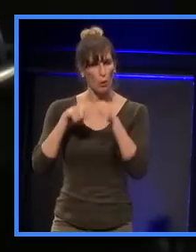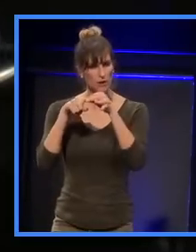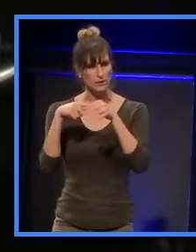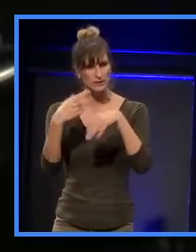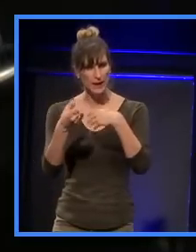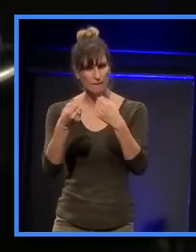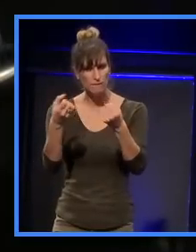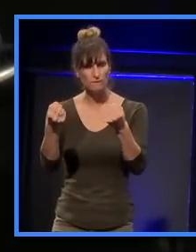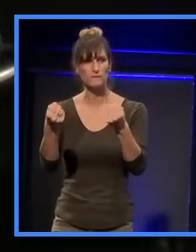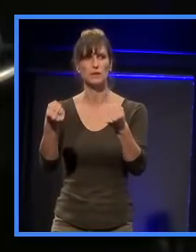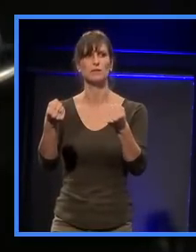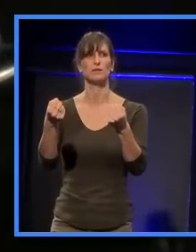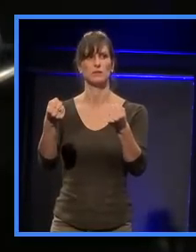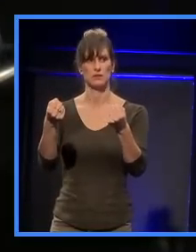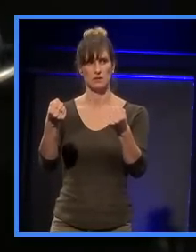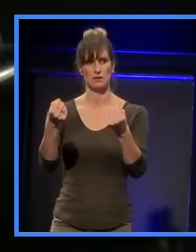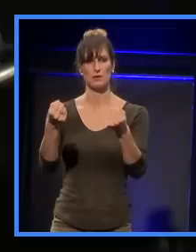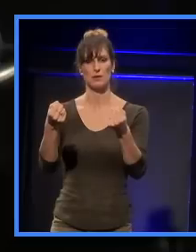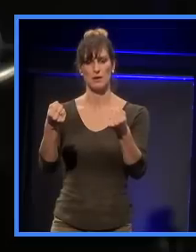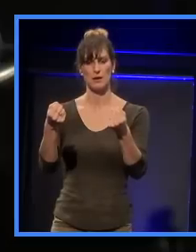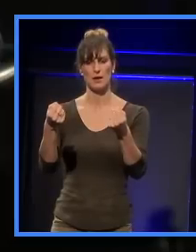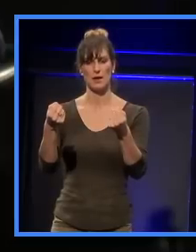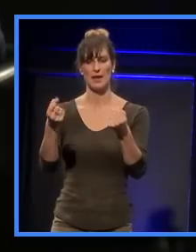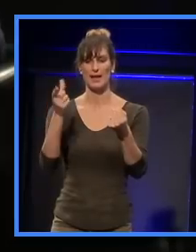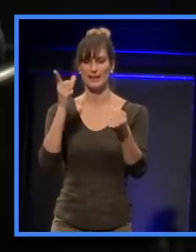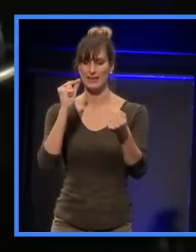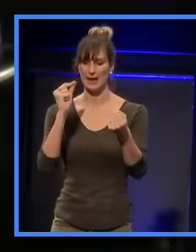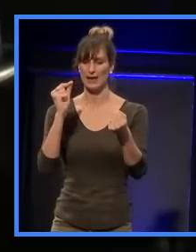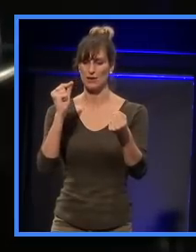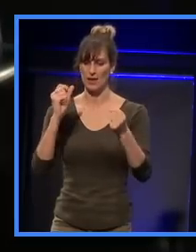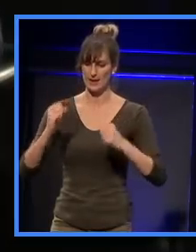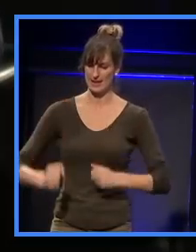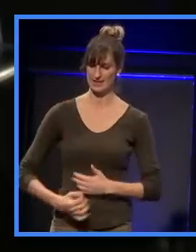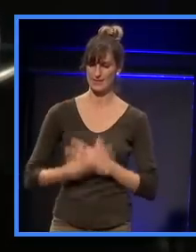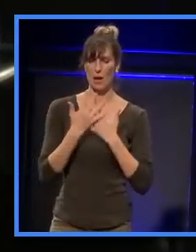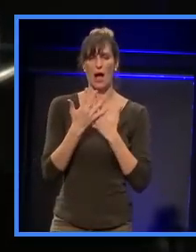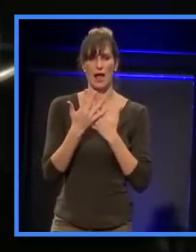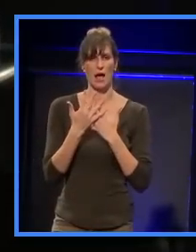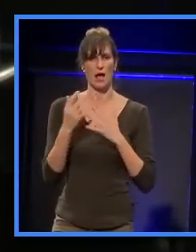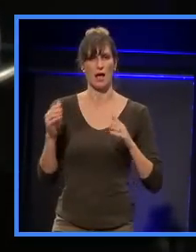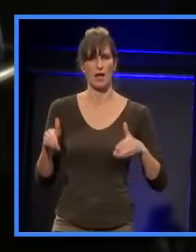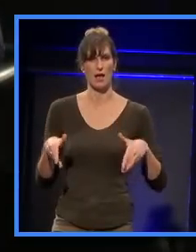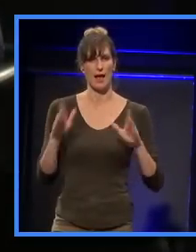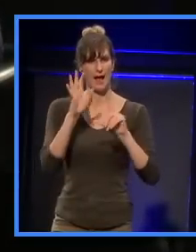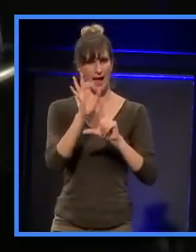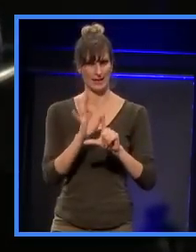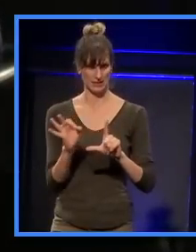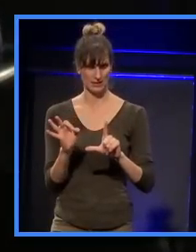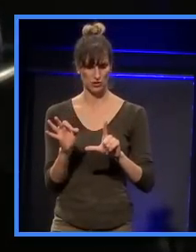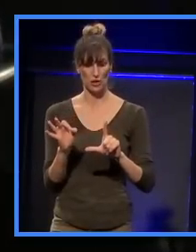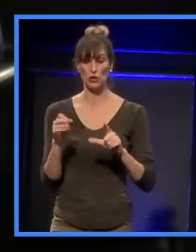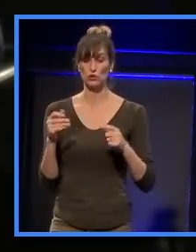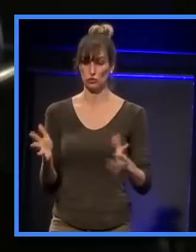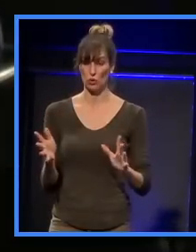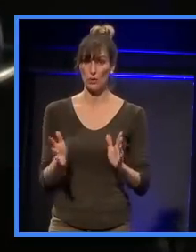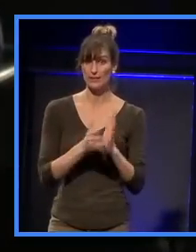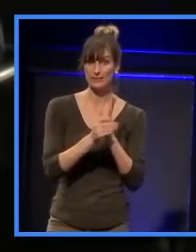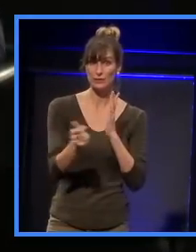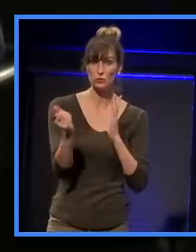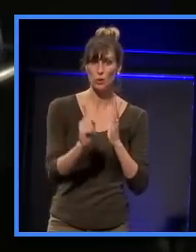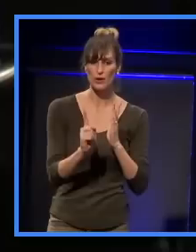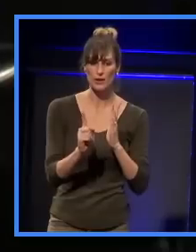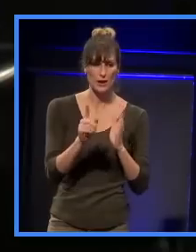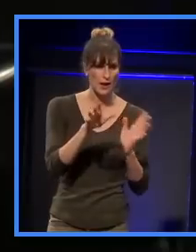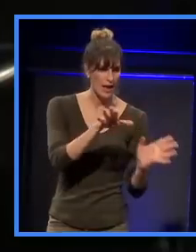trigger ways in which architecture can make that manifest. I so I think architecture, the skills one looks for is our associative